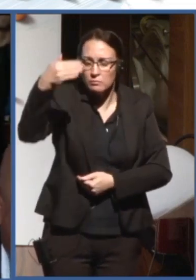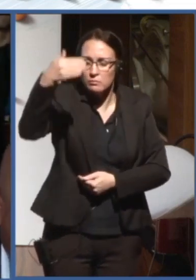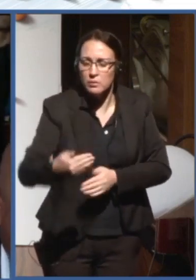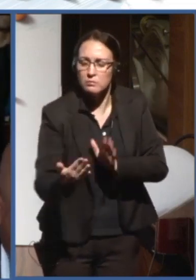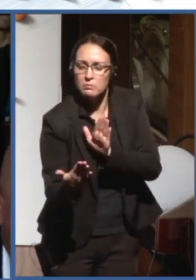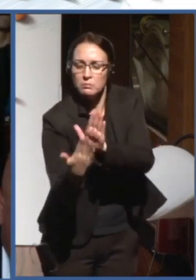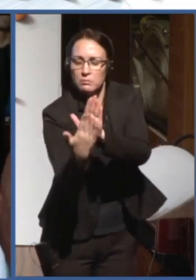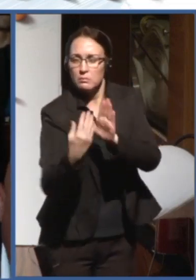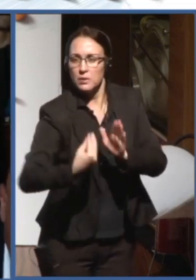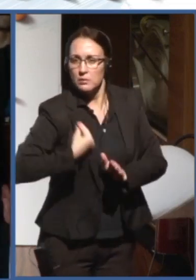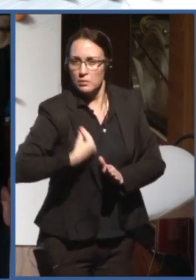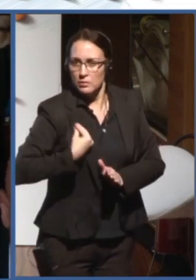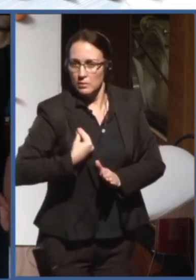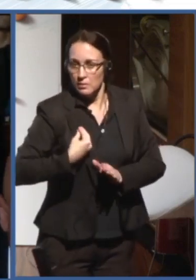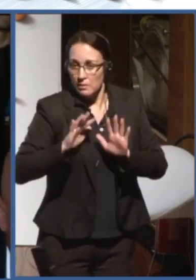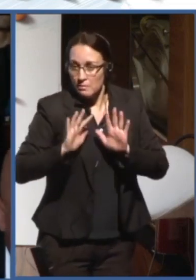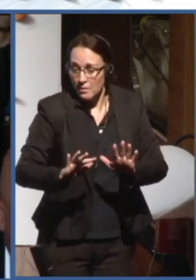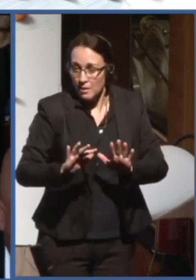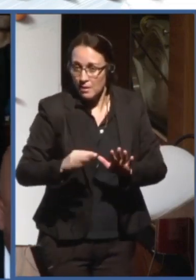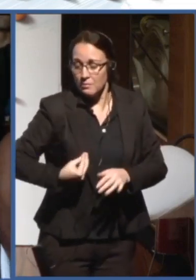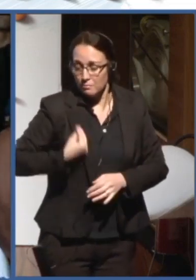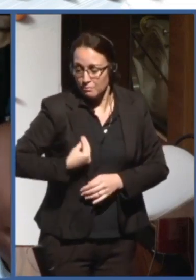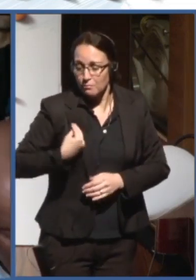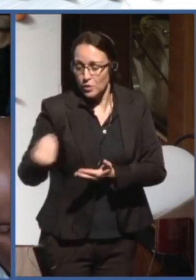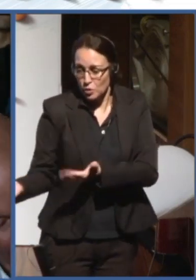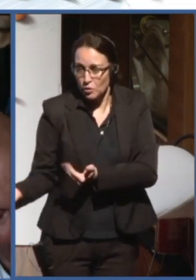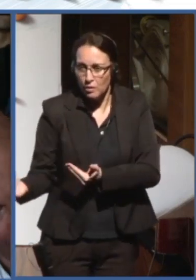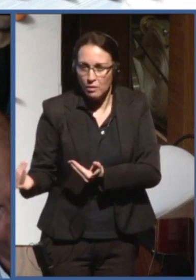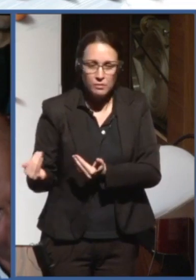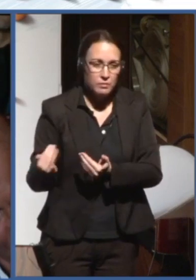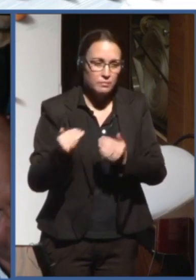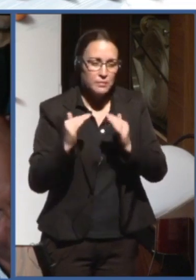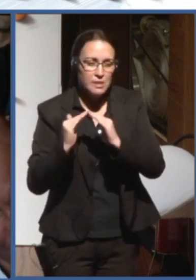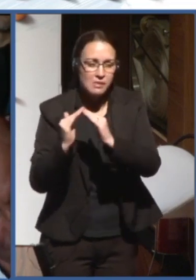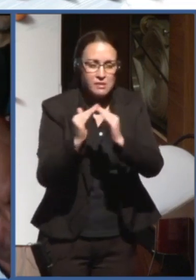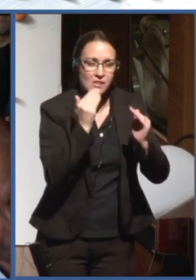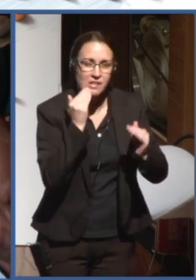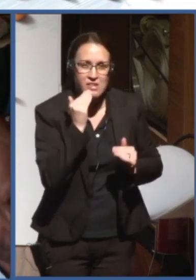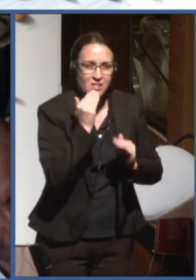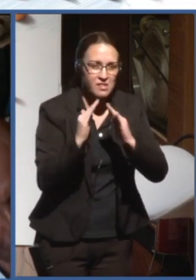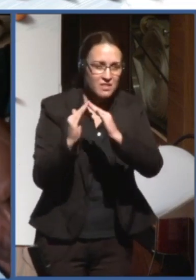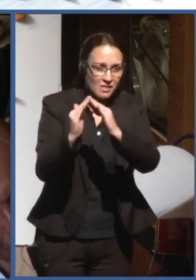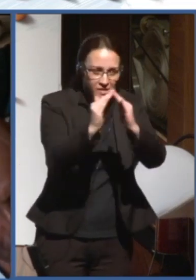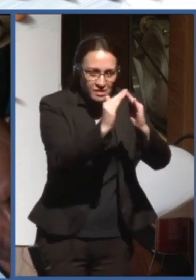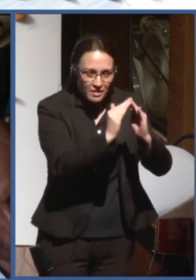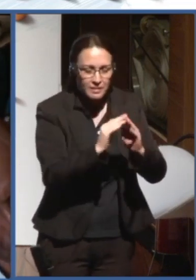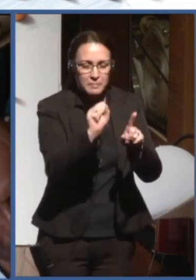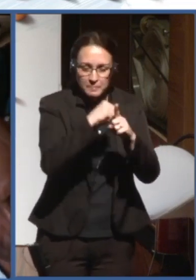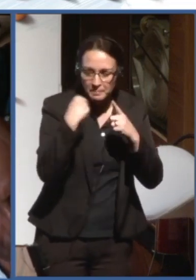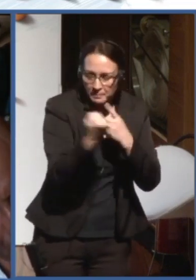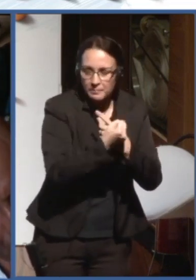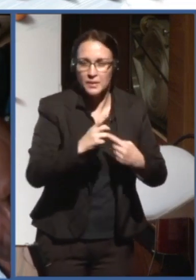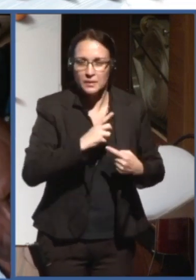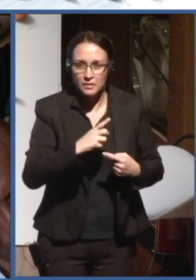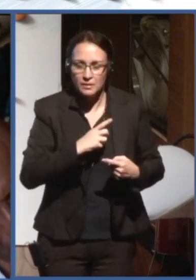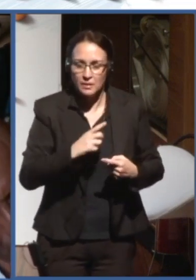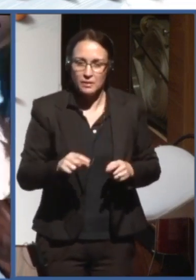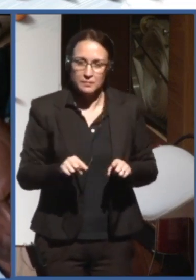but he is in all the peripheries, all cities, and that, in some way, even though